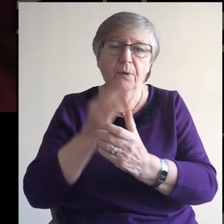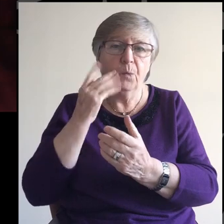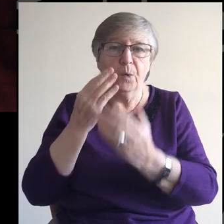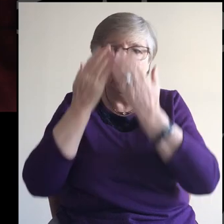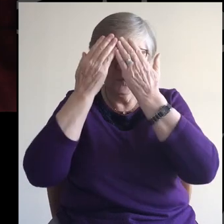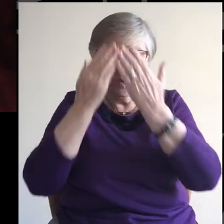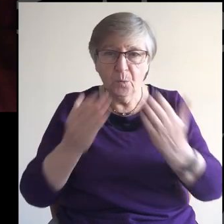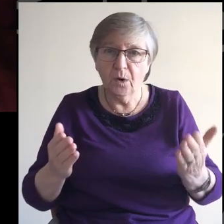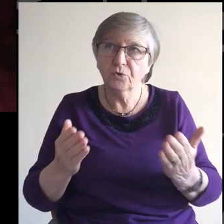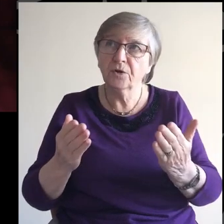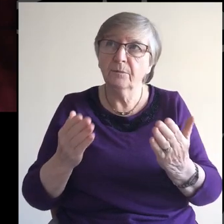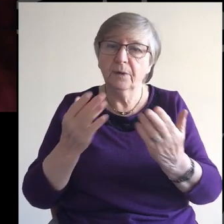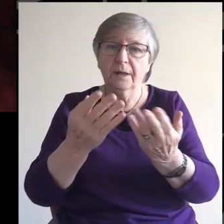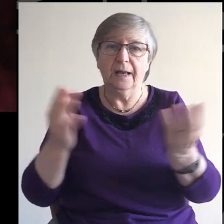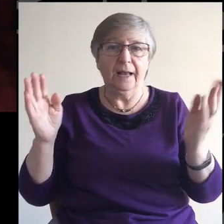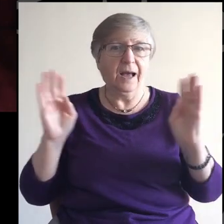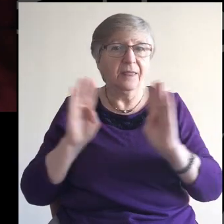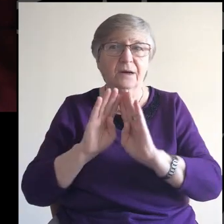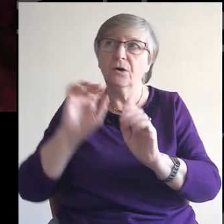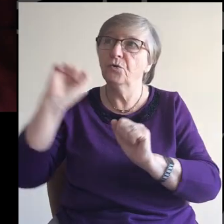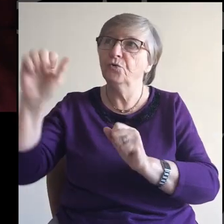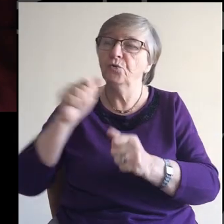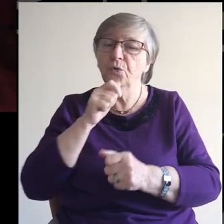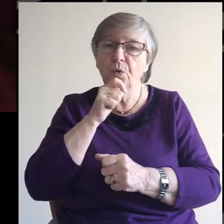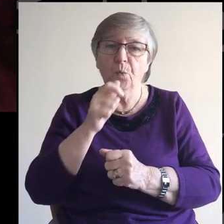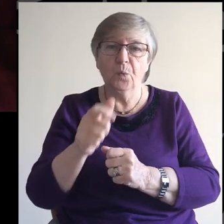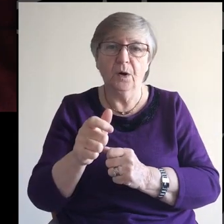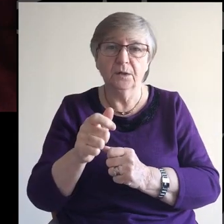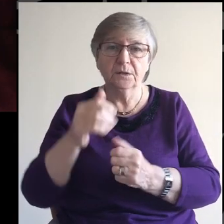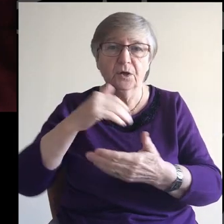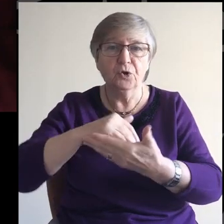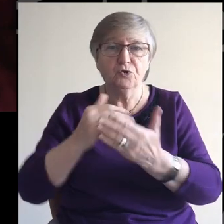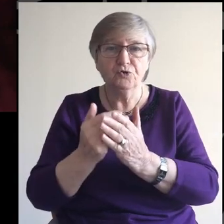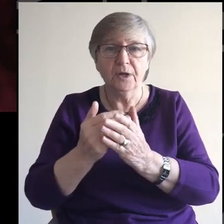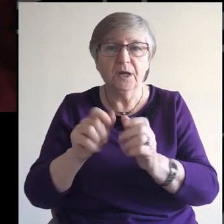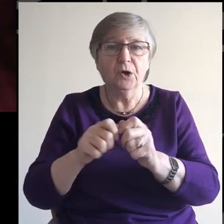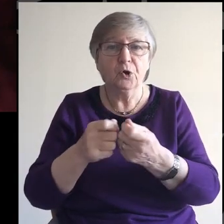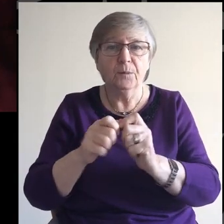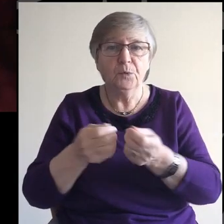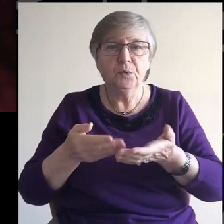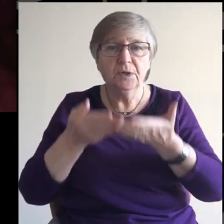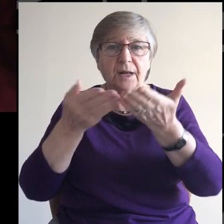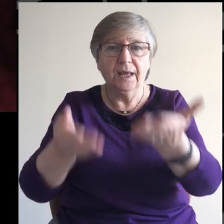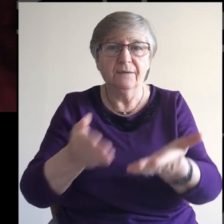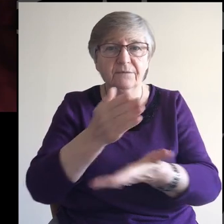as we gather around your word and as we share in the communion gifts.